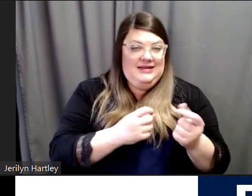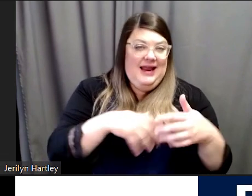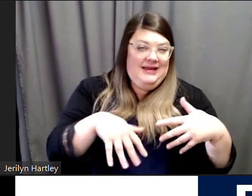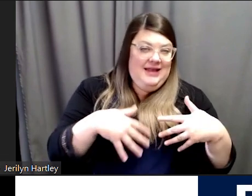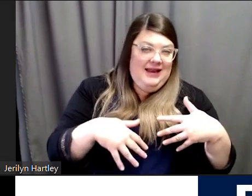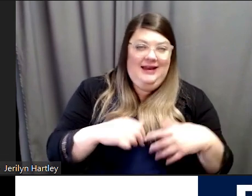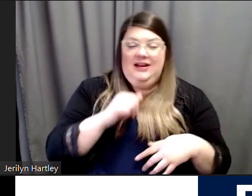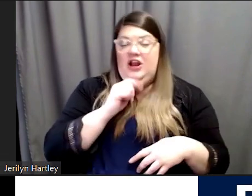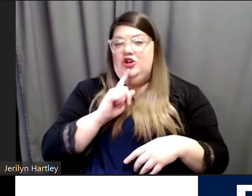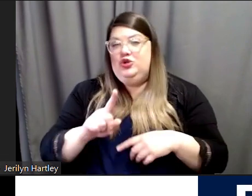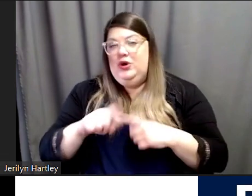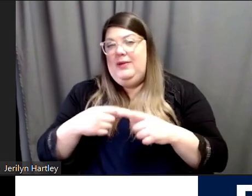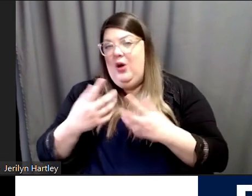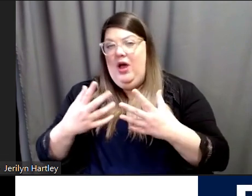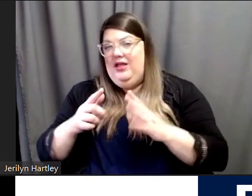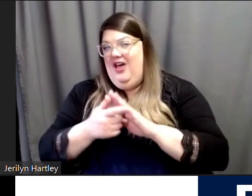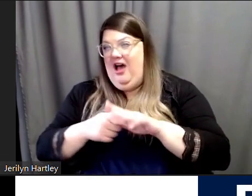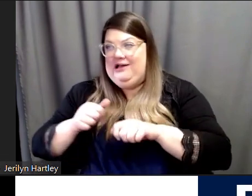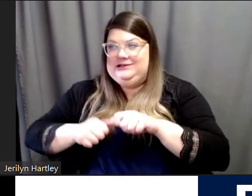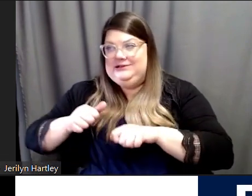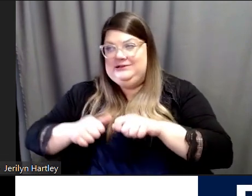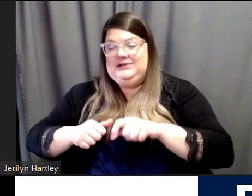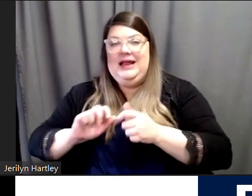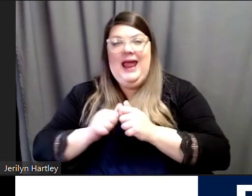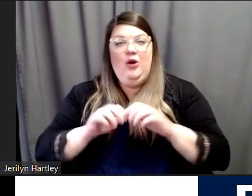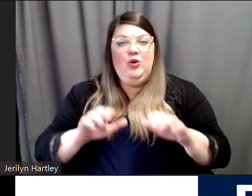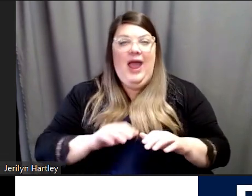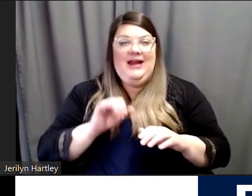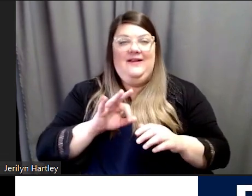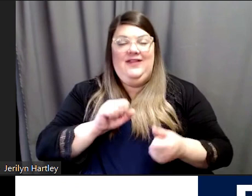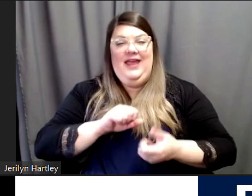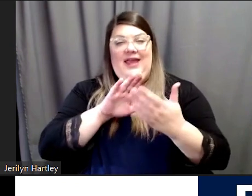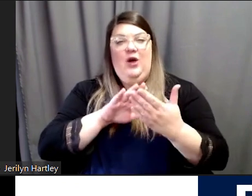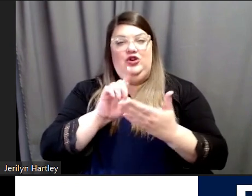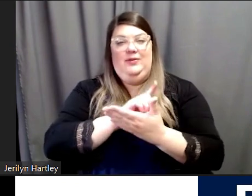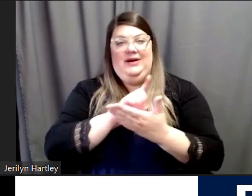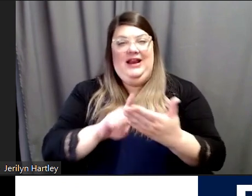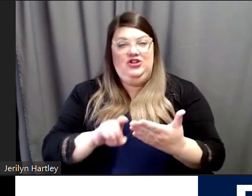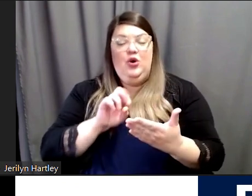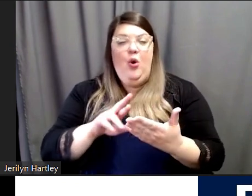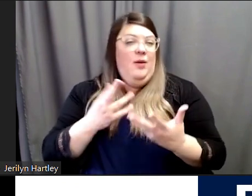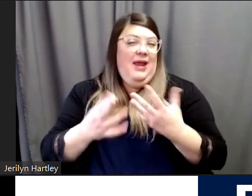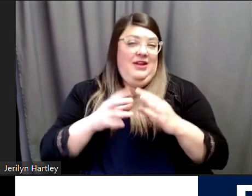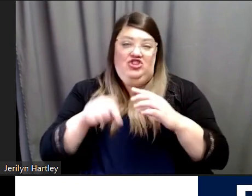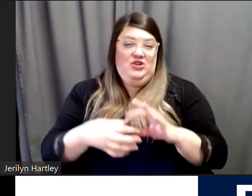laws there are, and how to act if they encounter discrimination or perhaps just having to do with self-esteem.